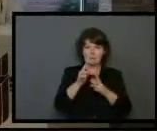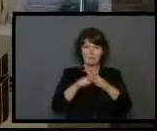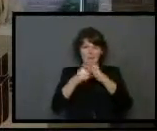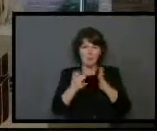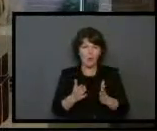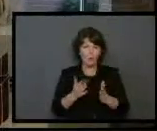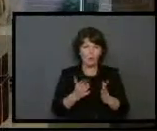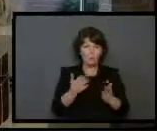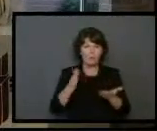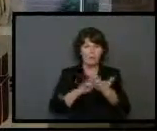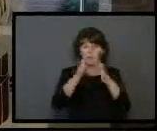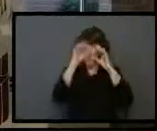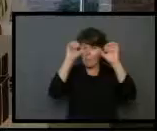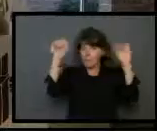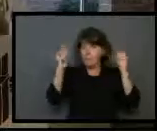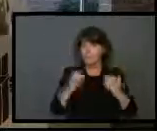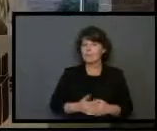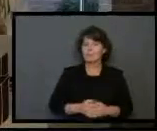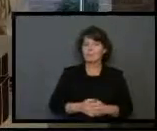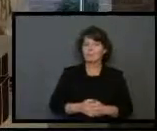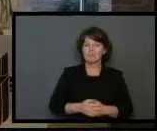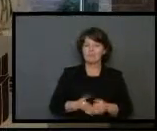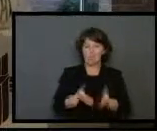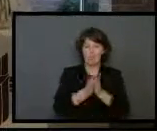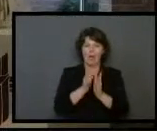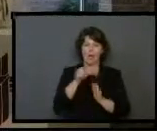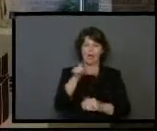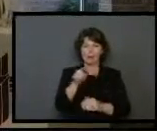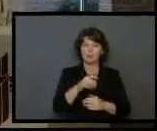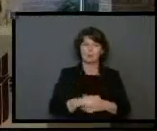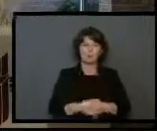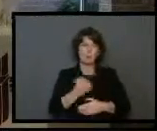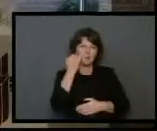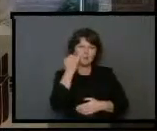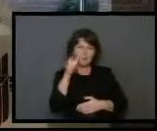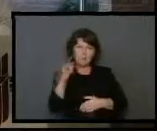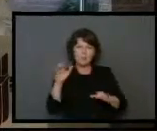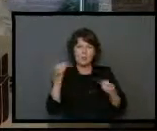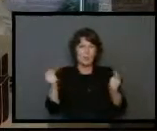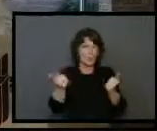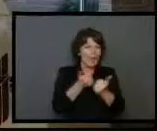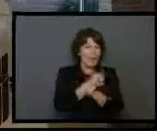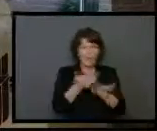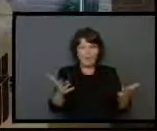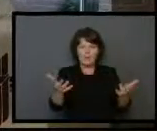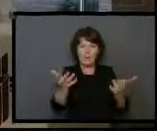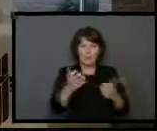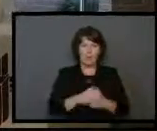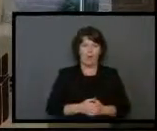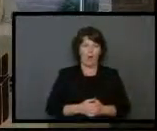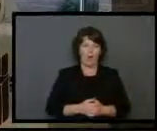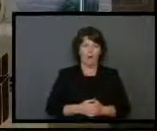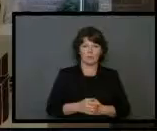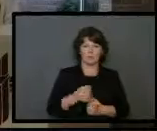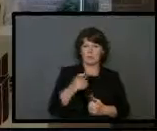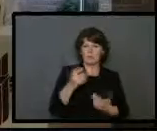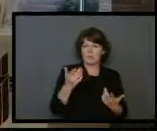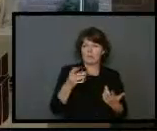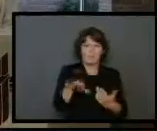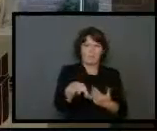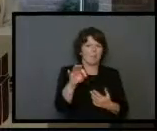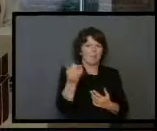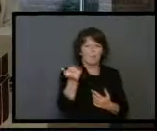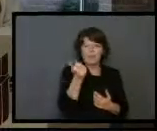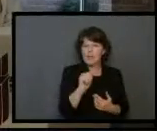Maybe it's the president. Let me ask you this. What if you could do anything you wanted? You know, you have the pick of